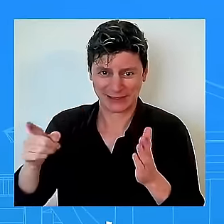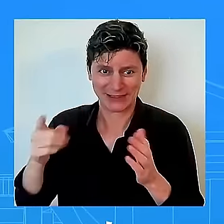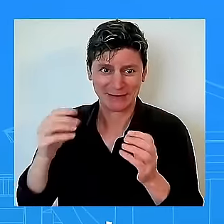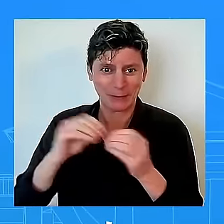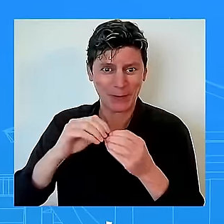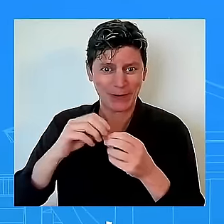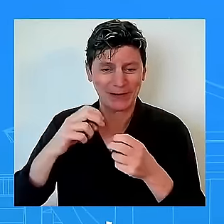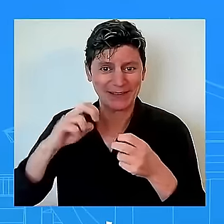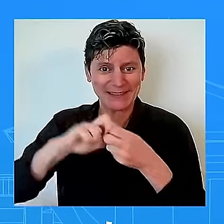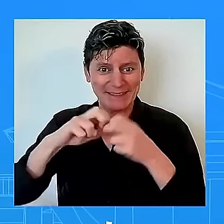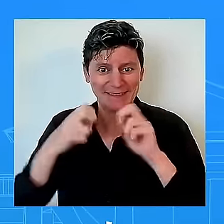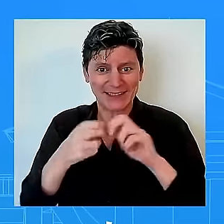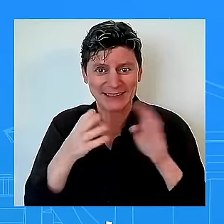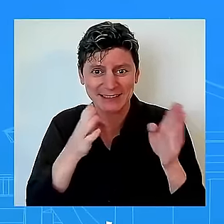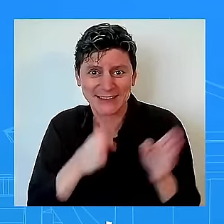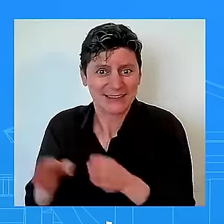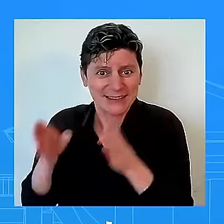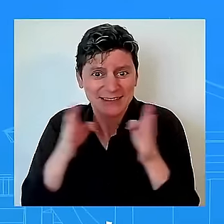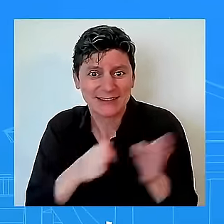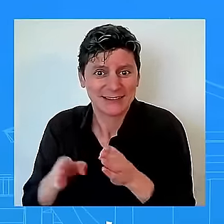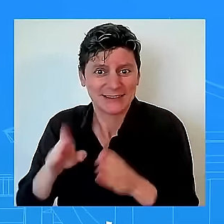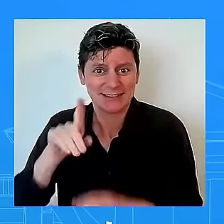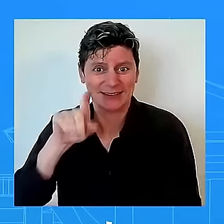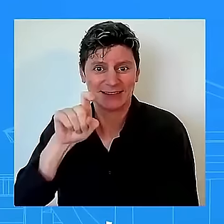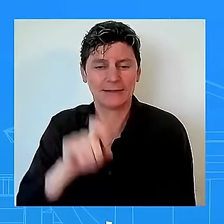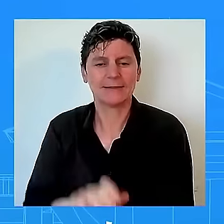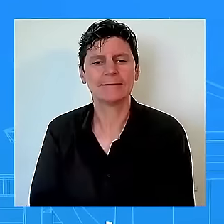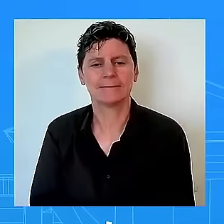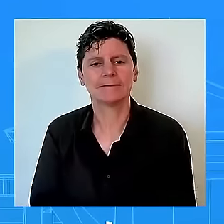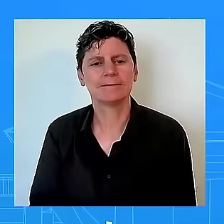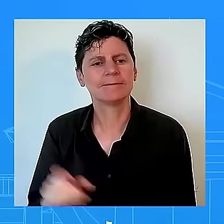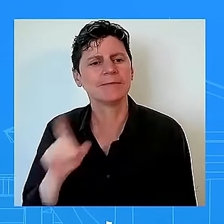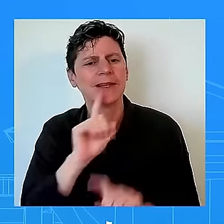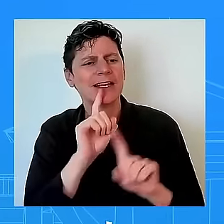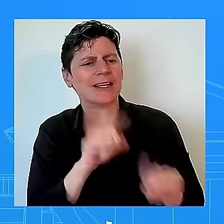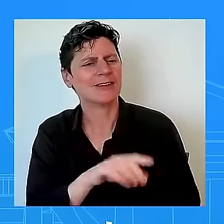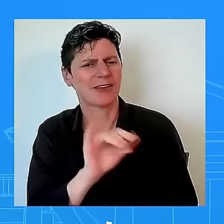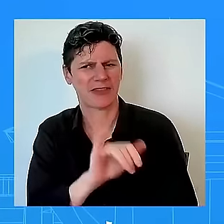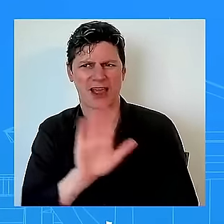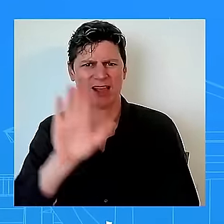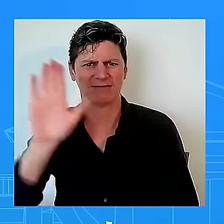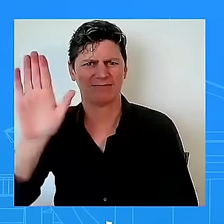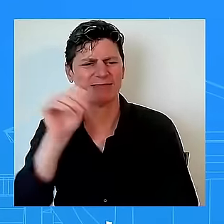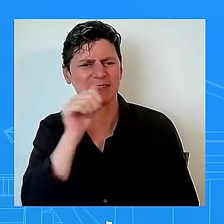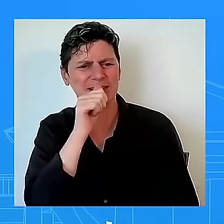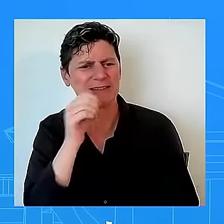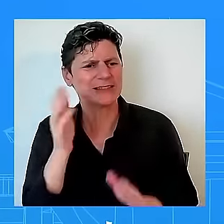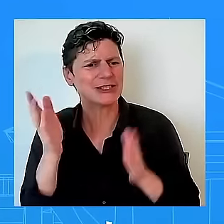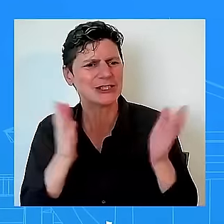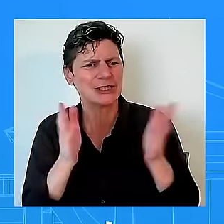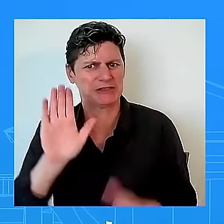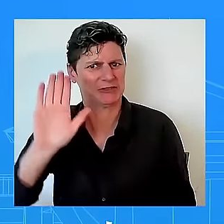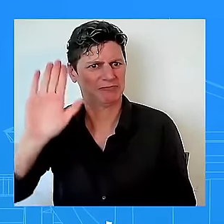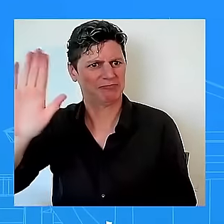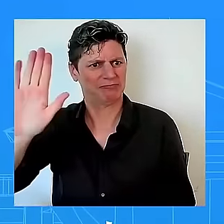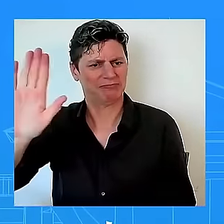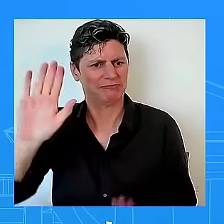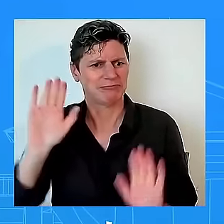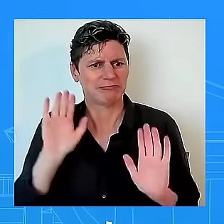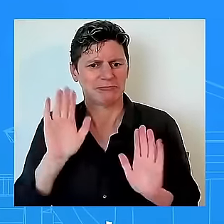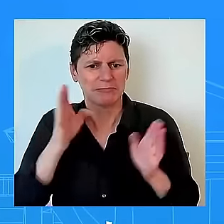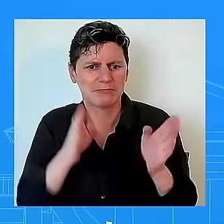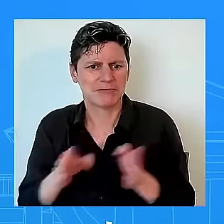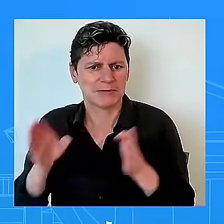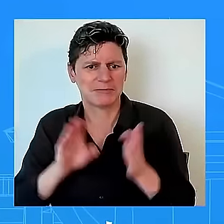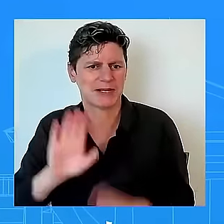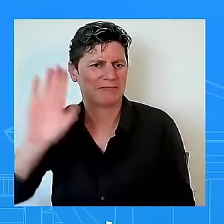their protocol and how uh they do their business that they are the preference professionals so that is for them to decide on uh i will